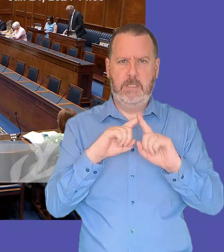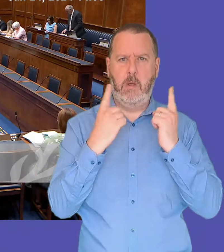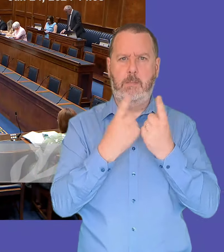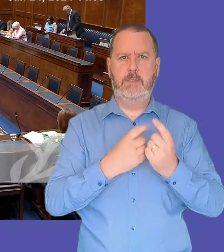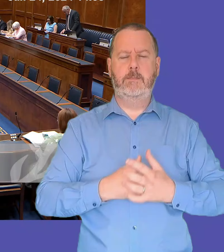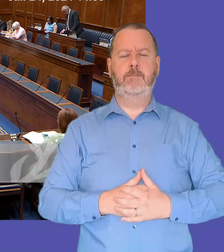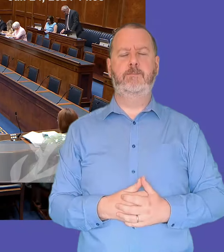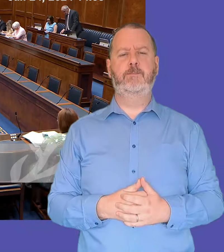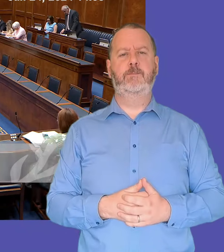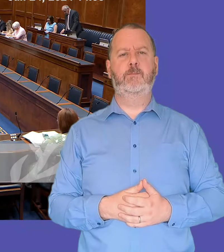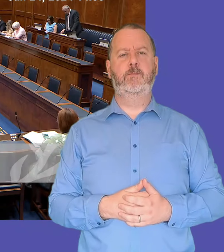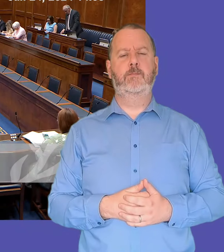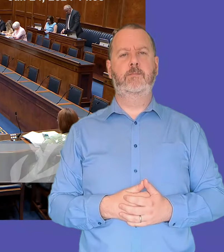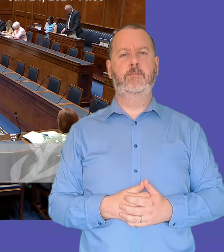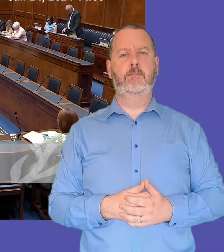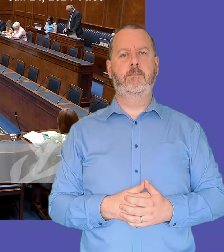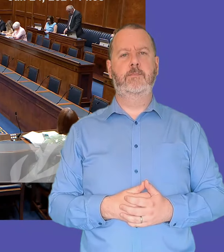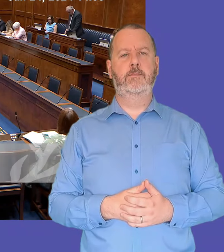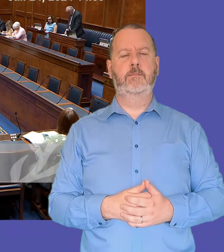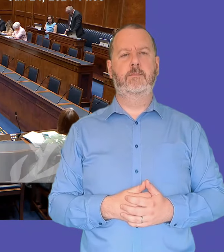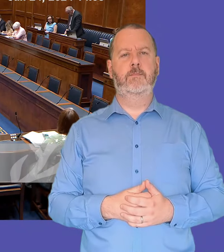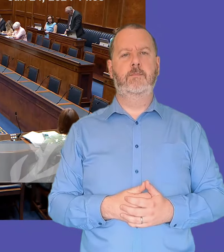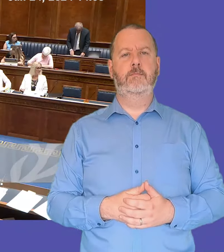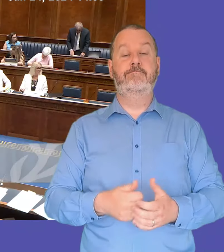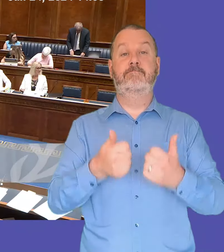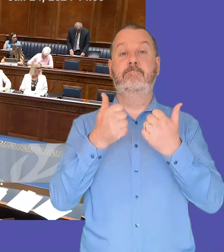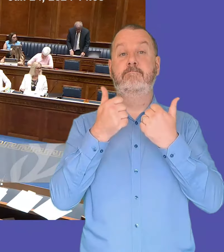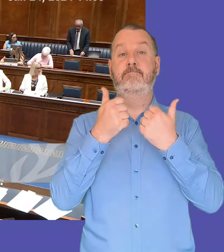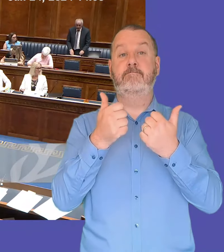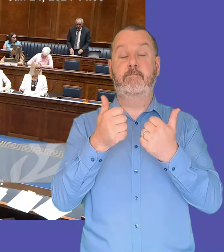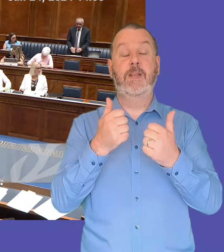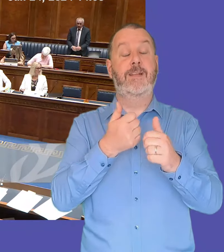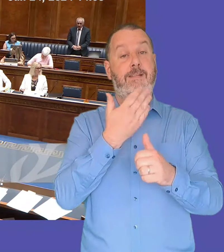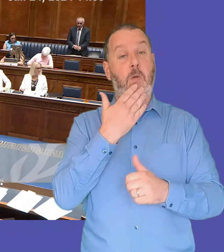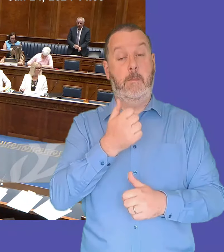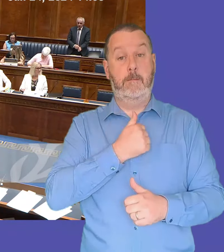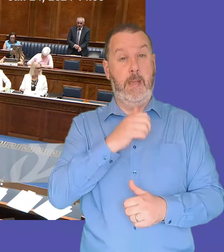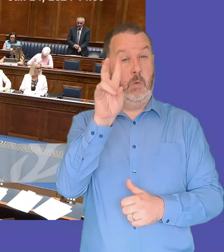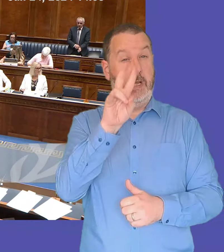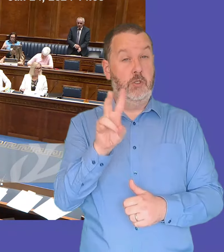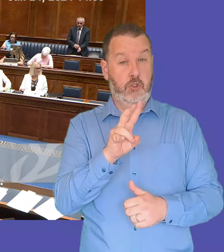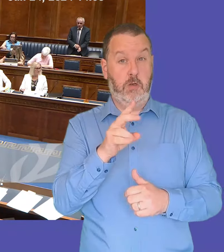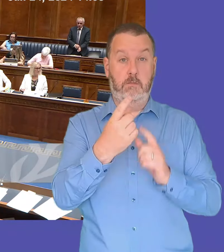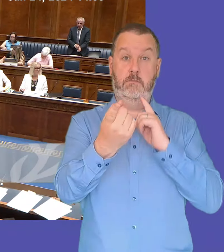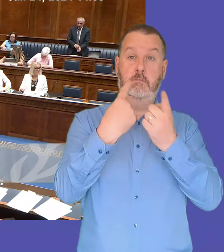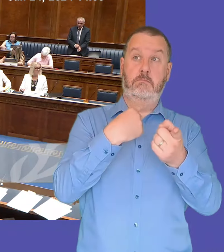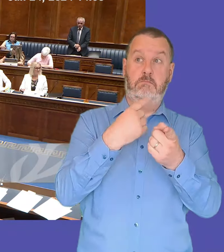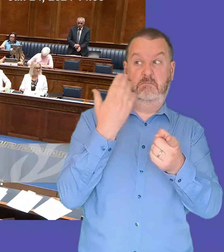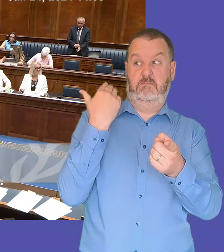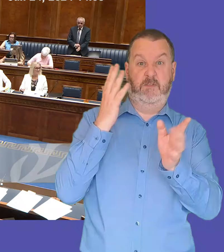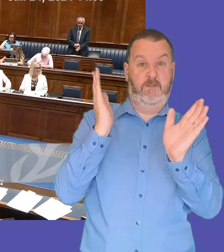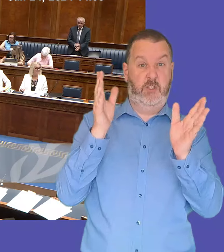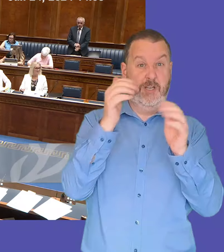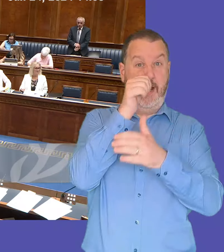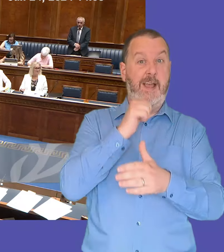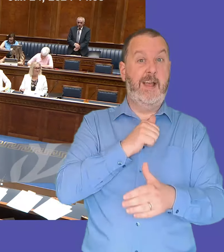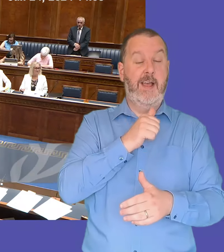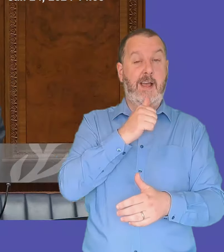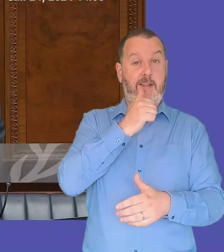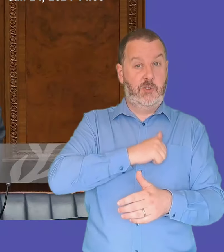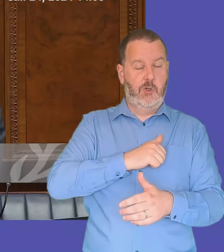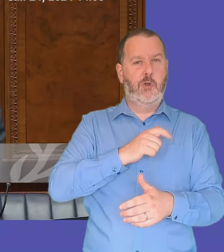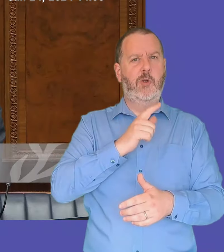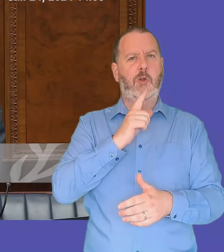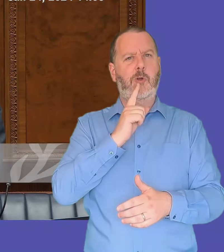thank you principal deputy speaker my my question is partly be answered but i would like a more detailed response to what today's the junior